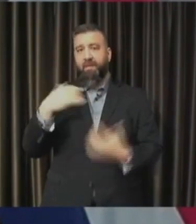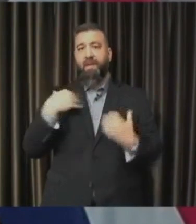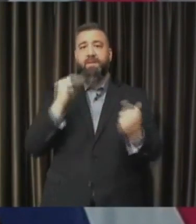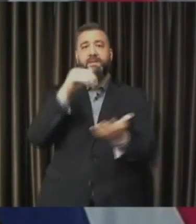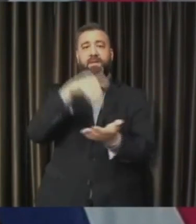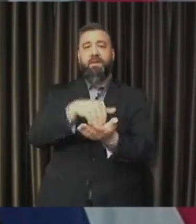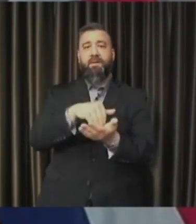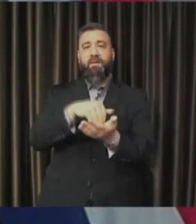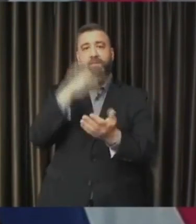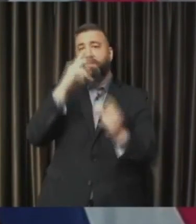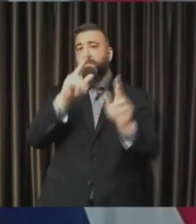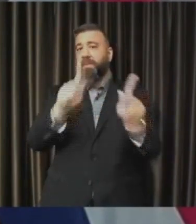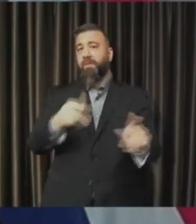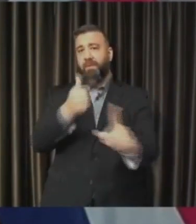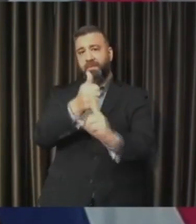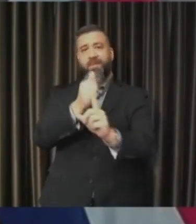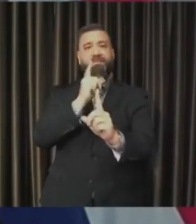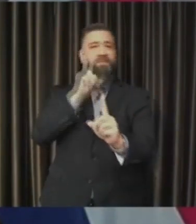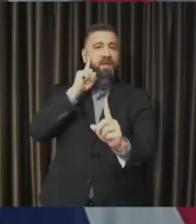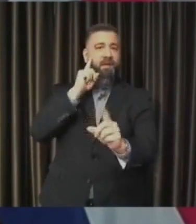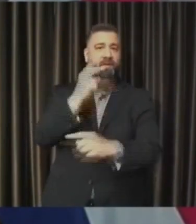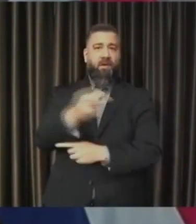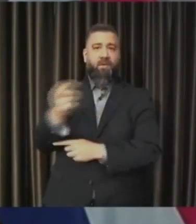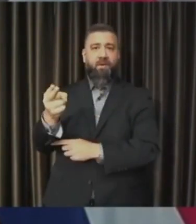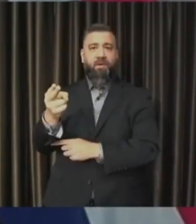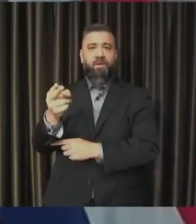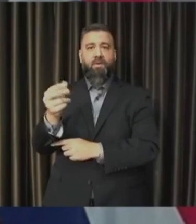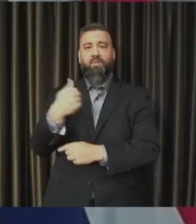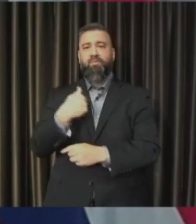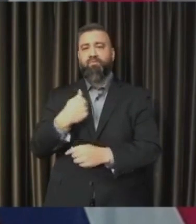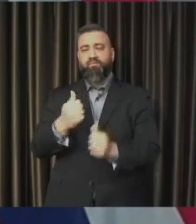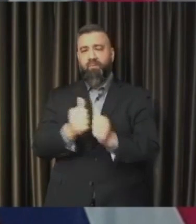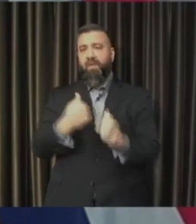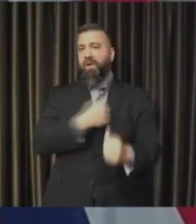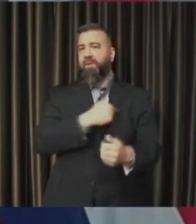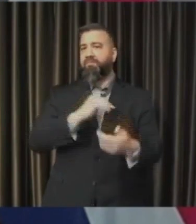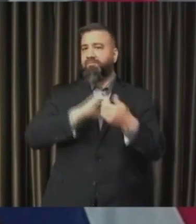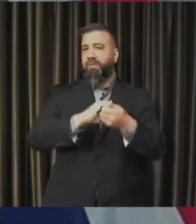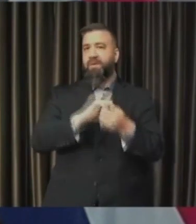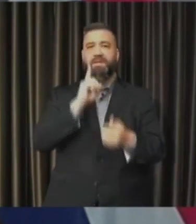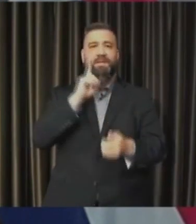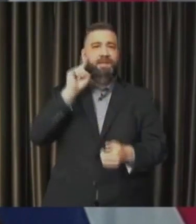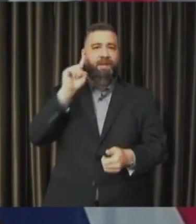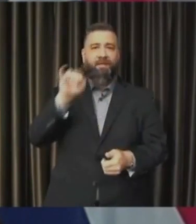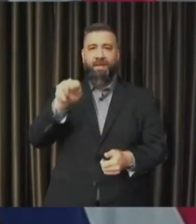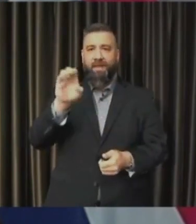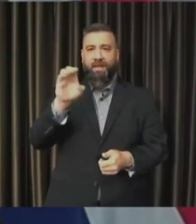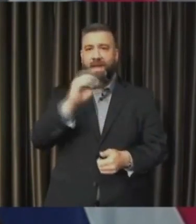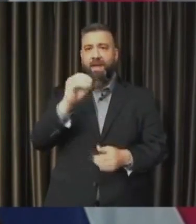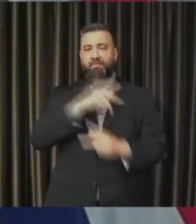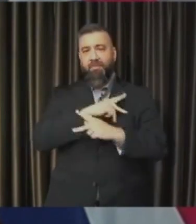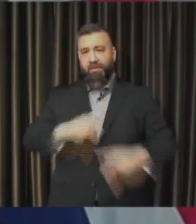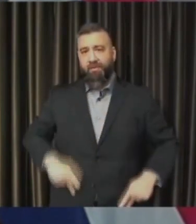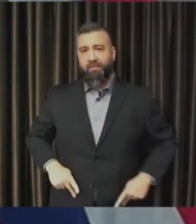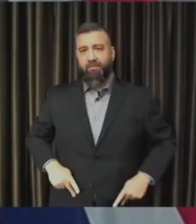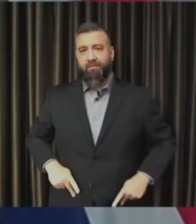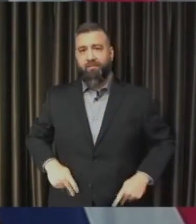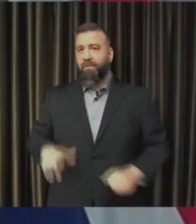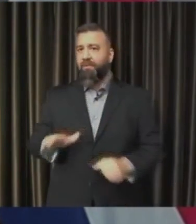hard of hearing, along with our partners at Deaf Inc. and Paraquad. Full interpretation services will be provided.